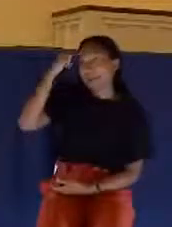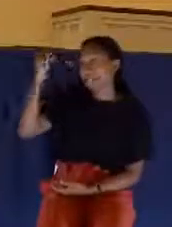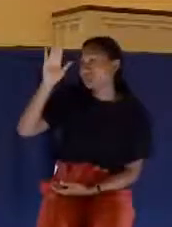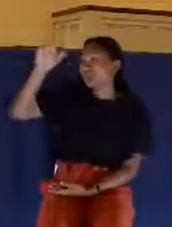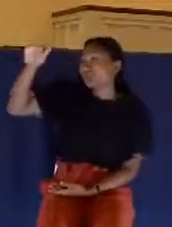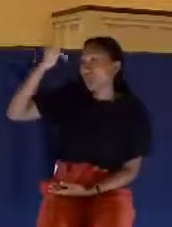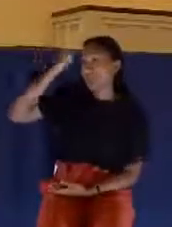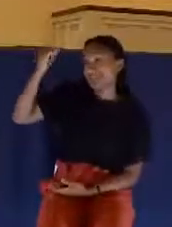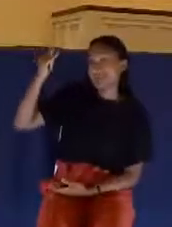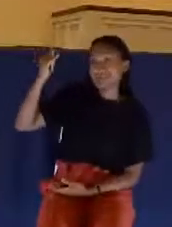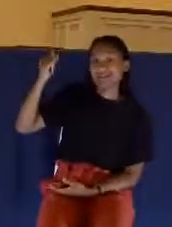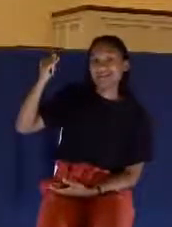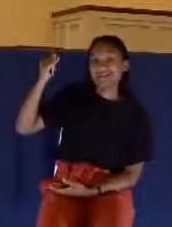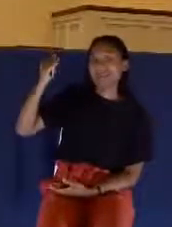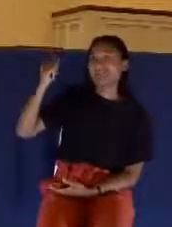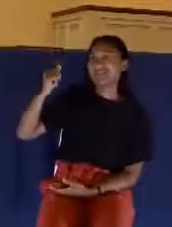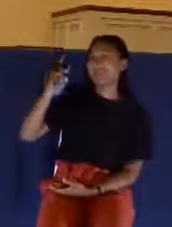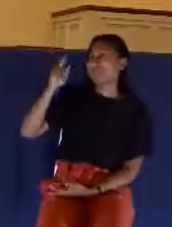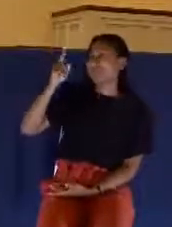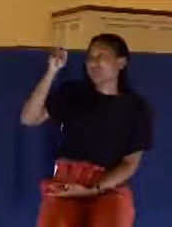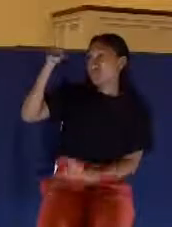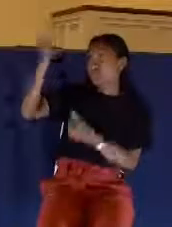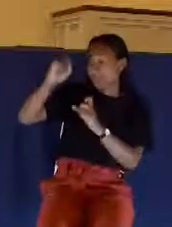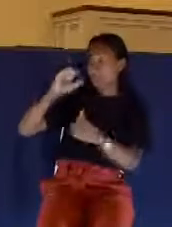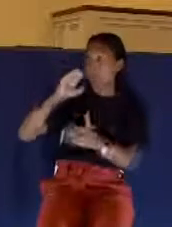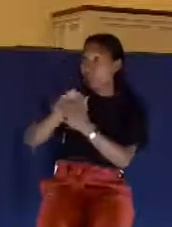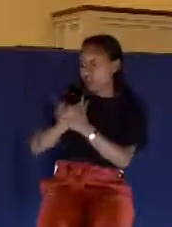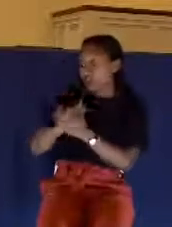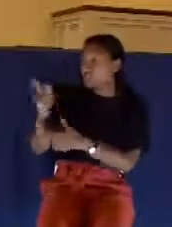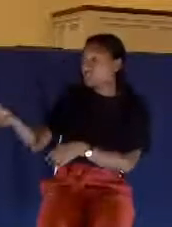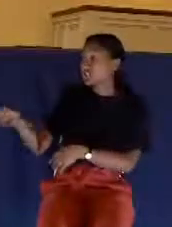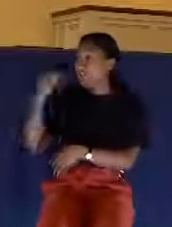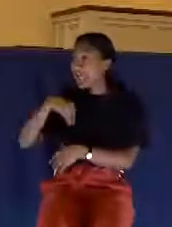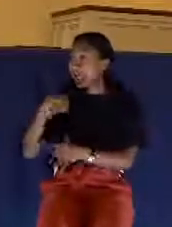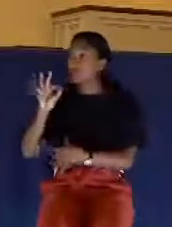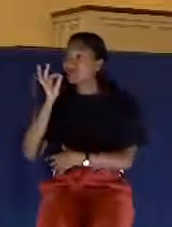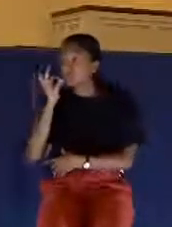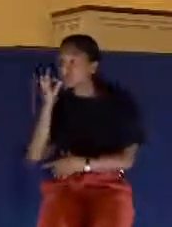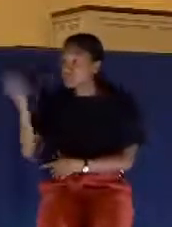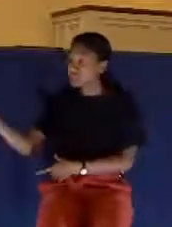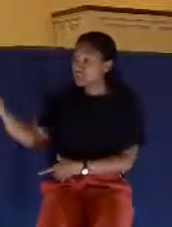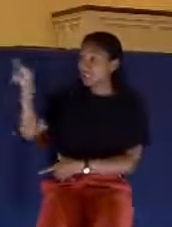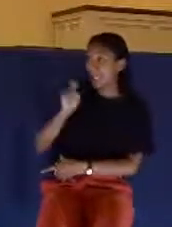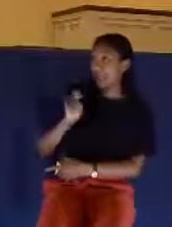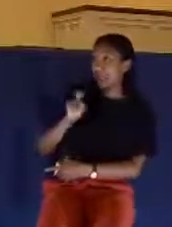gave her to me. She ate the fruit. Then she gave me the fruit. What was I supposed to do?